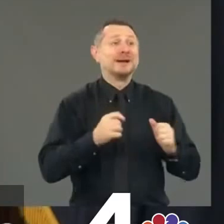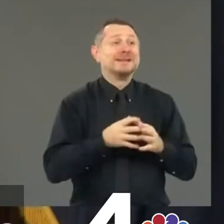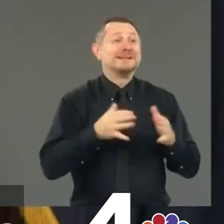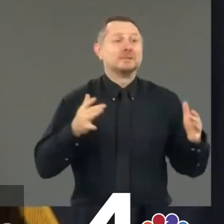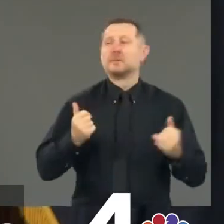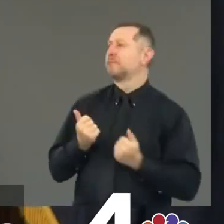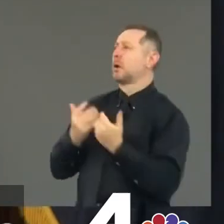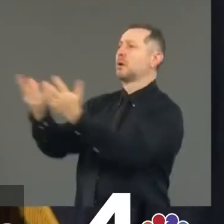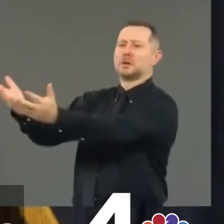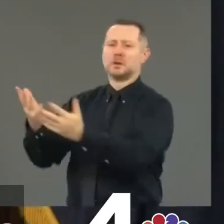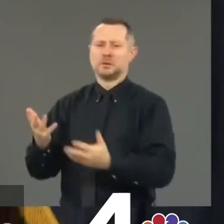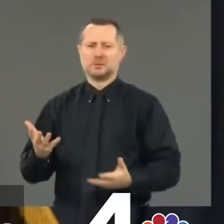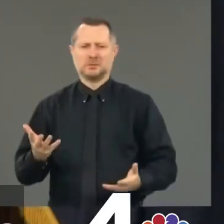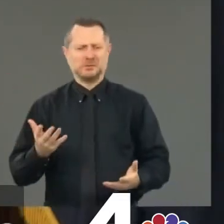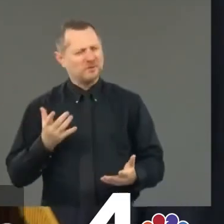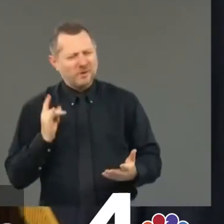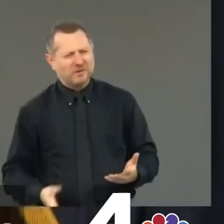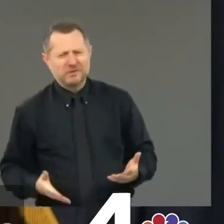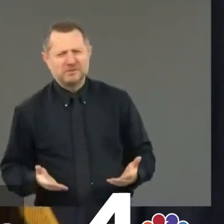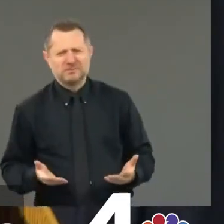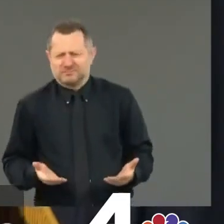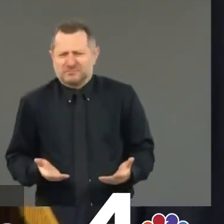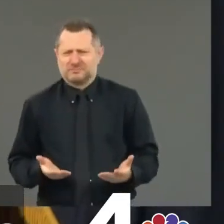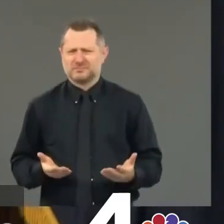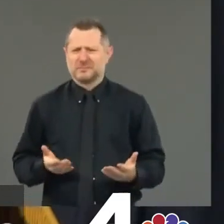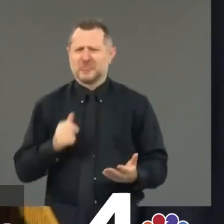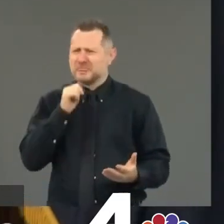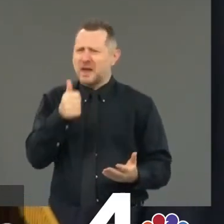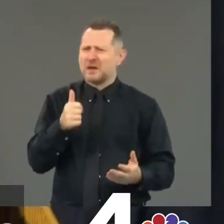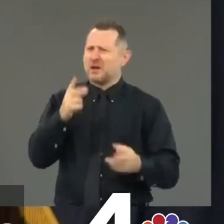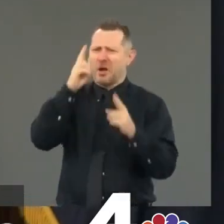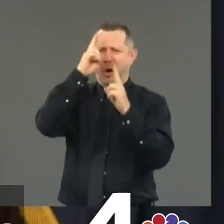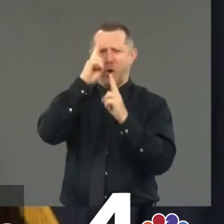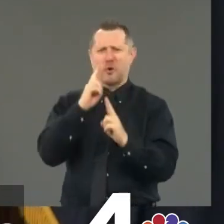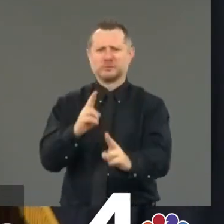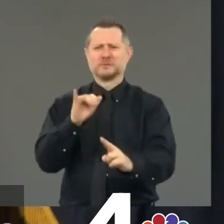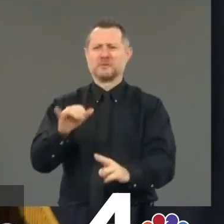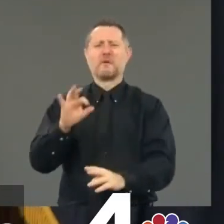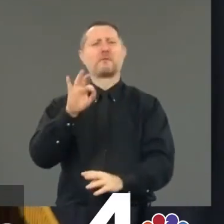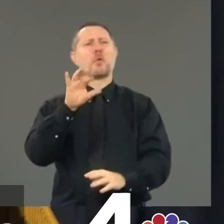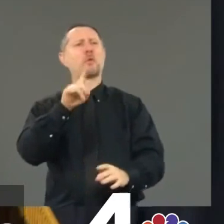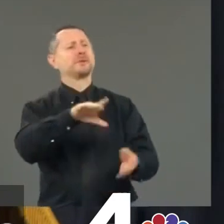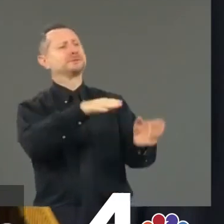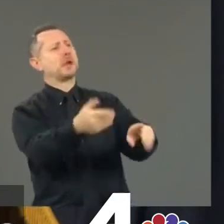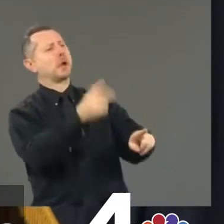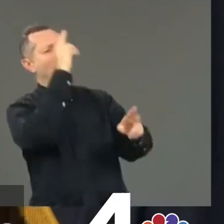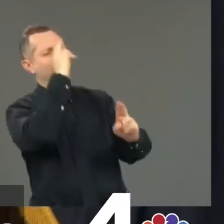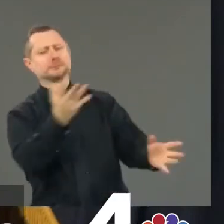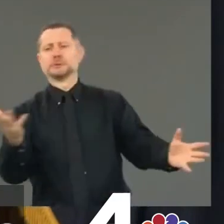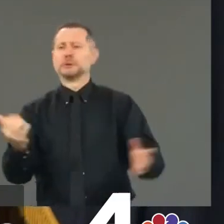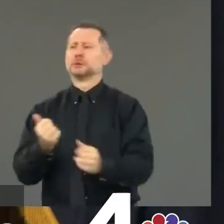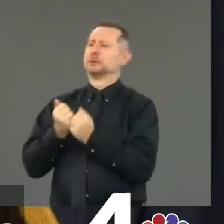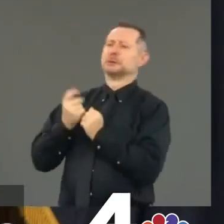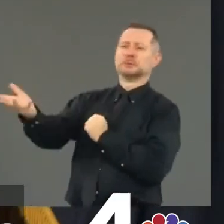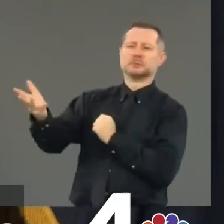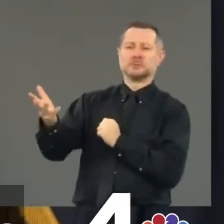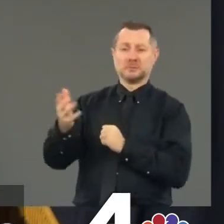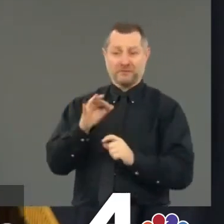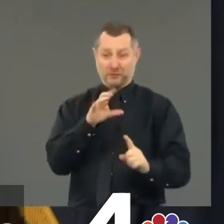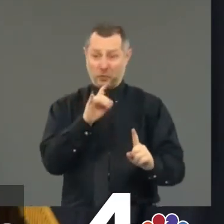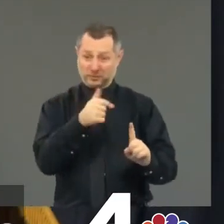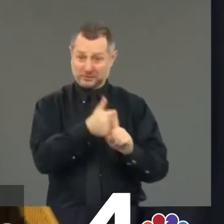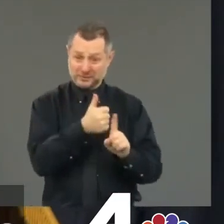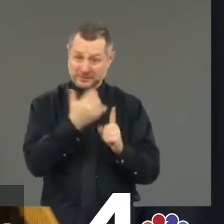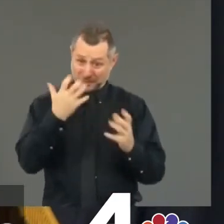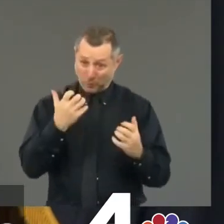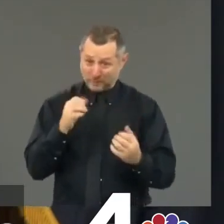dishonors Mr. Floyd's death. Mr. Floyd was not violent. Mr. Floyd